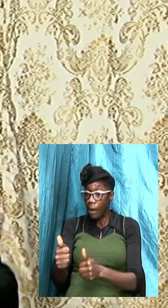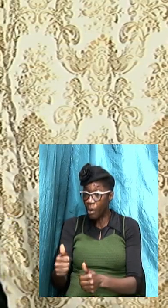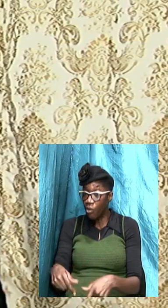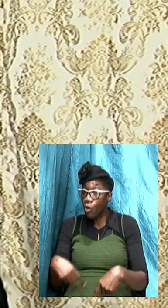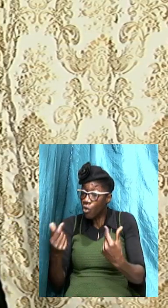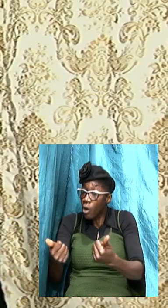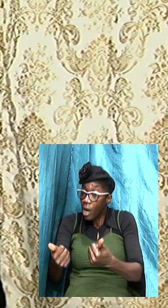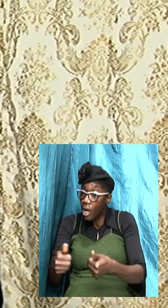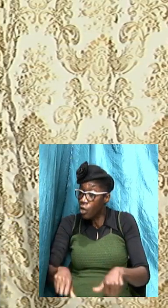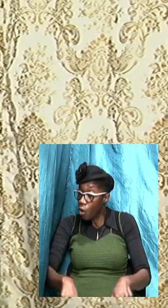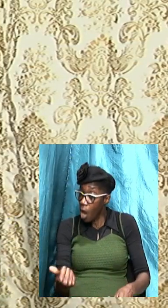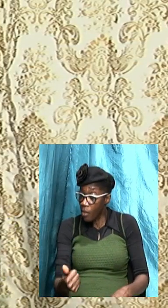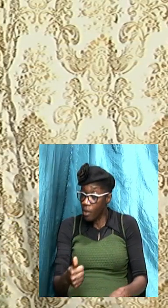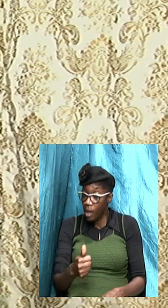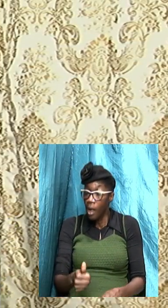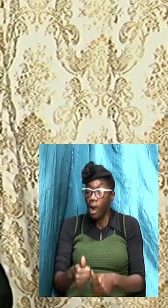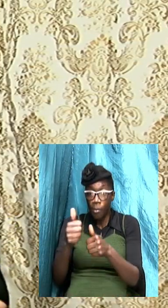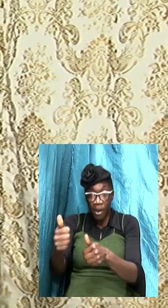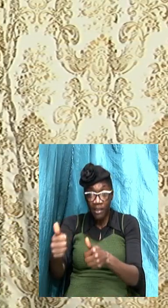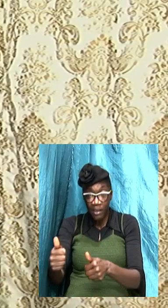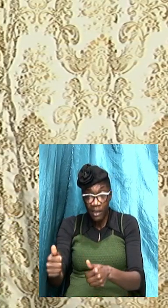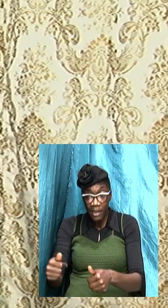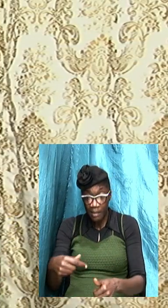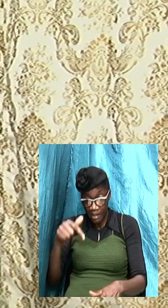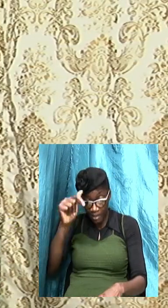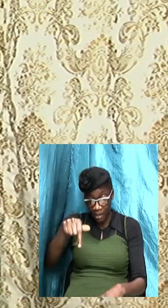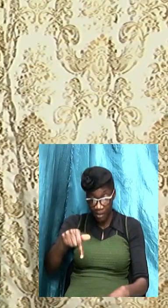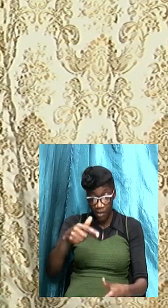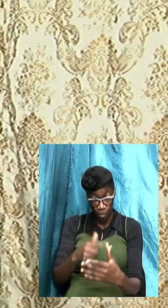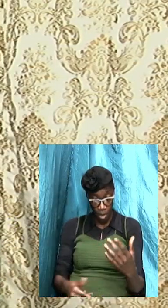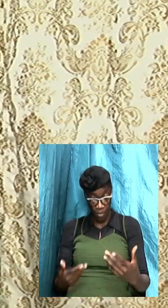look here this is what I get so